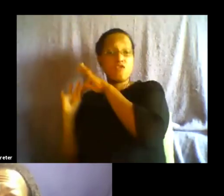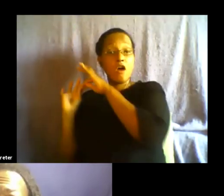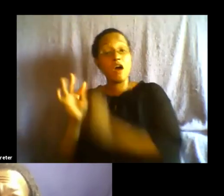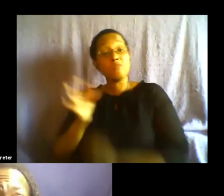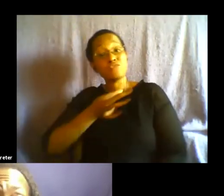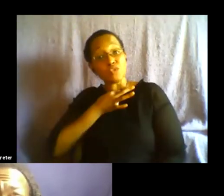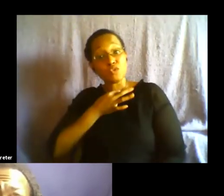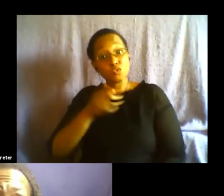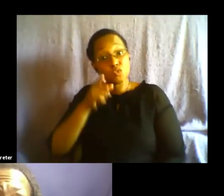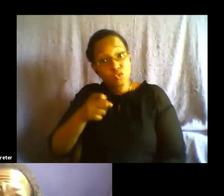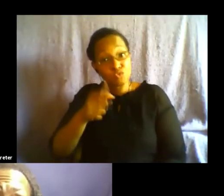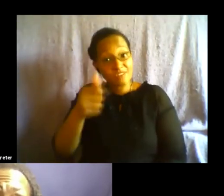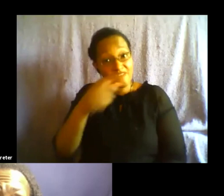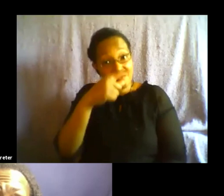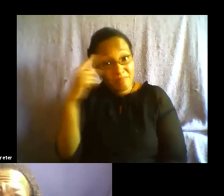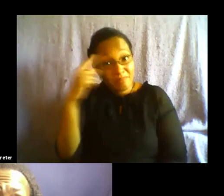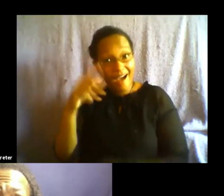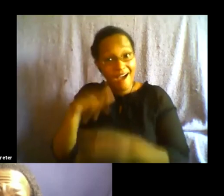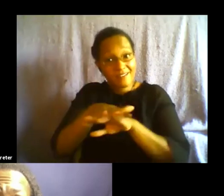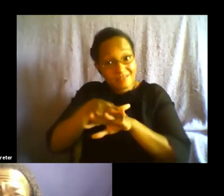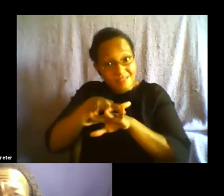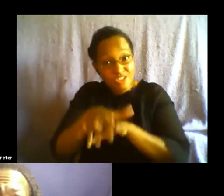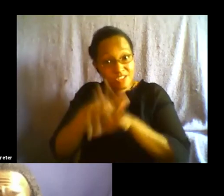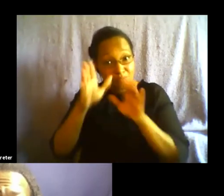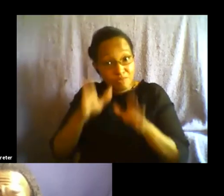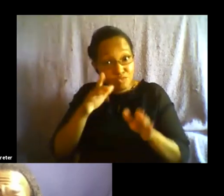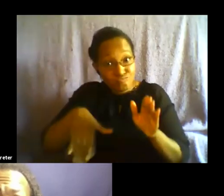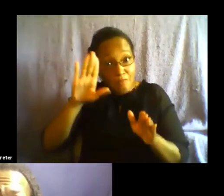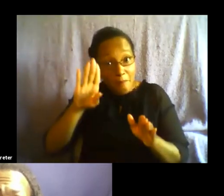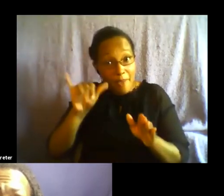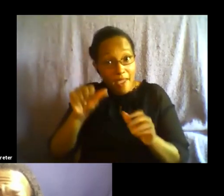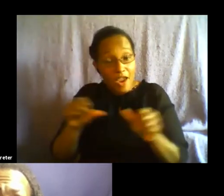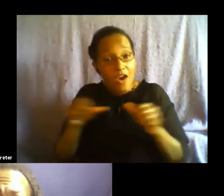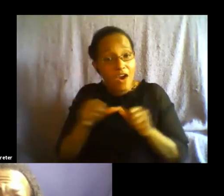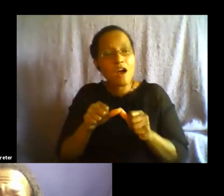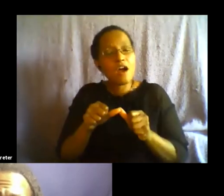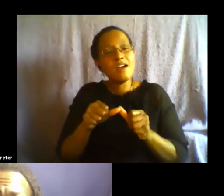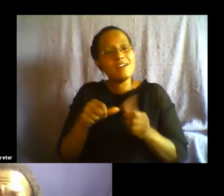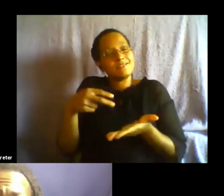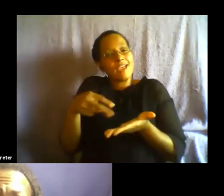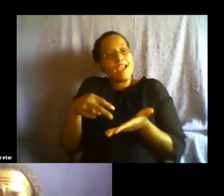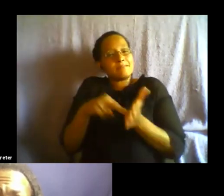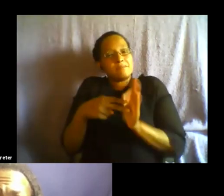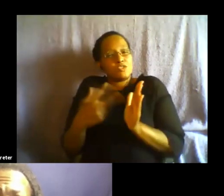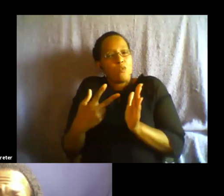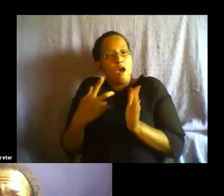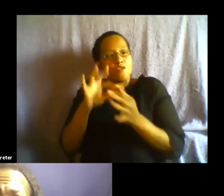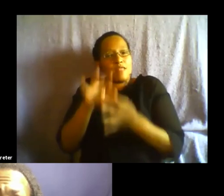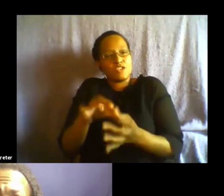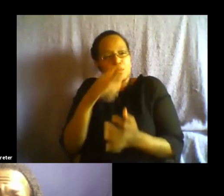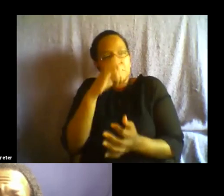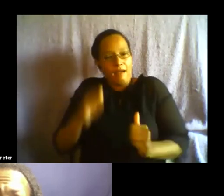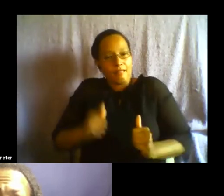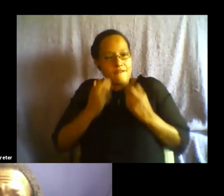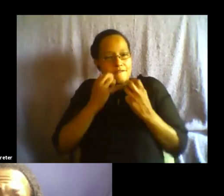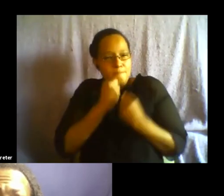born and raised in the bay area what dance has meant to the movement for black lives and